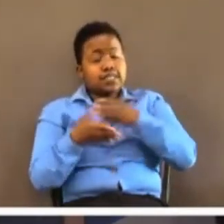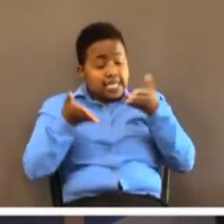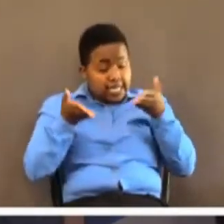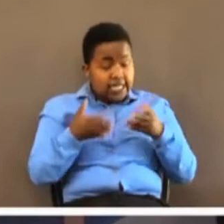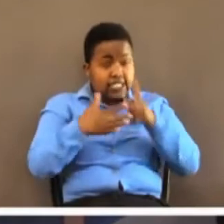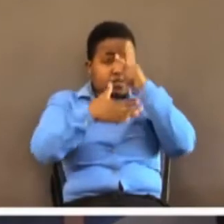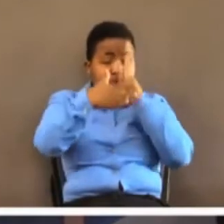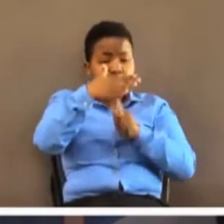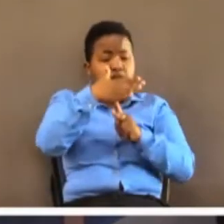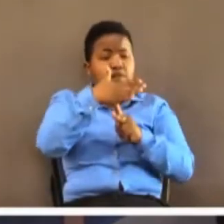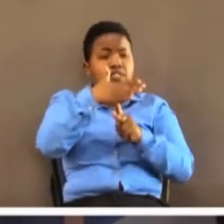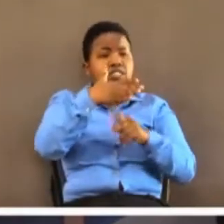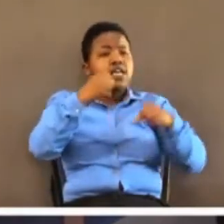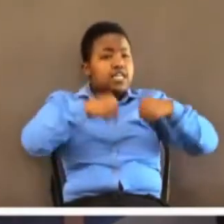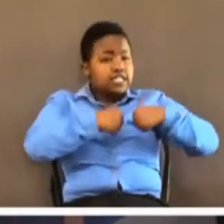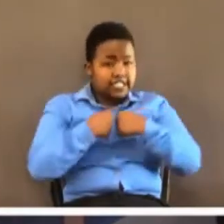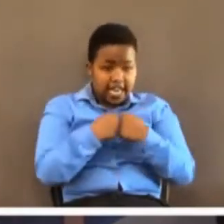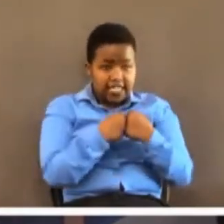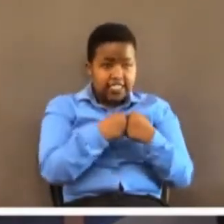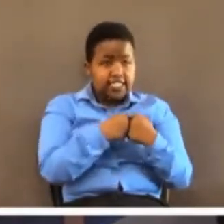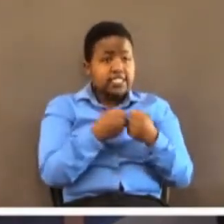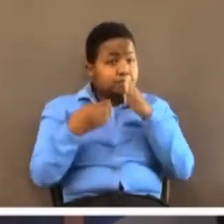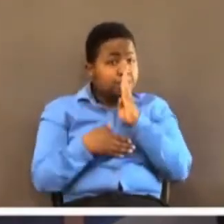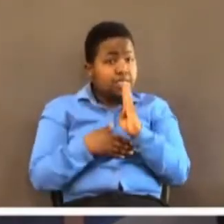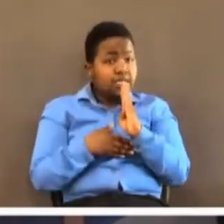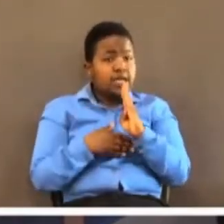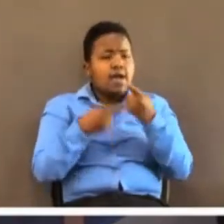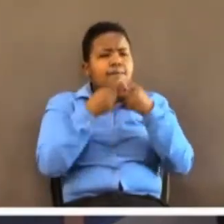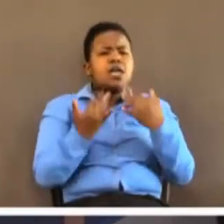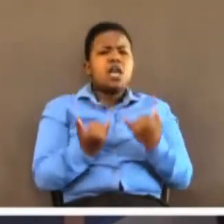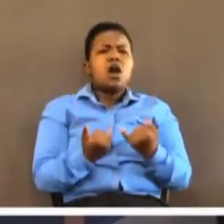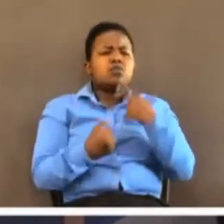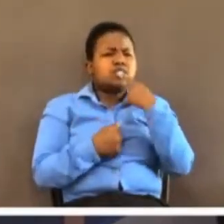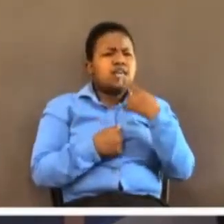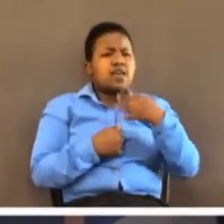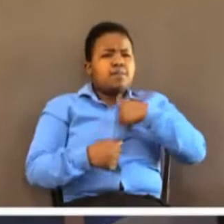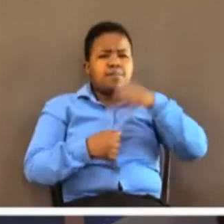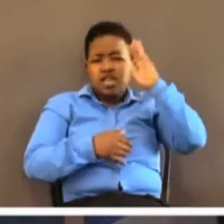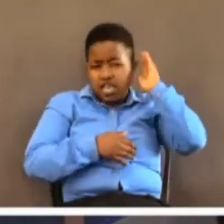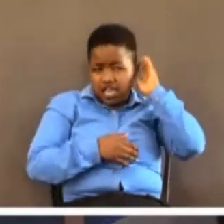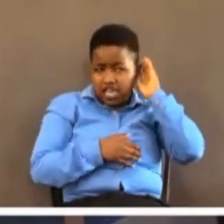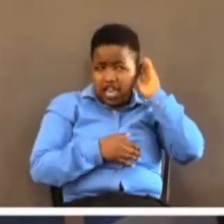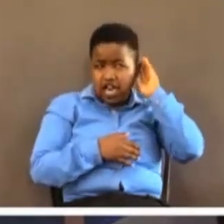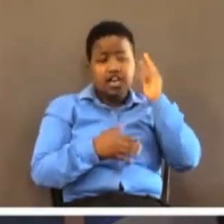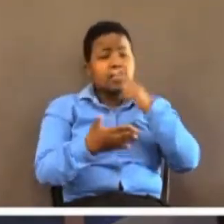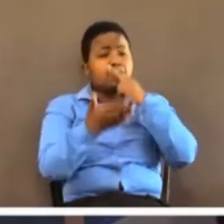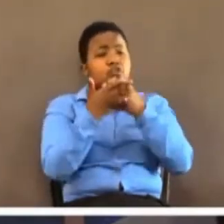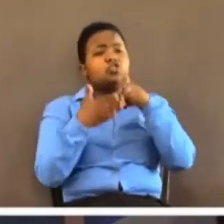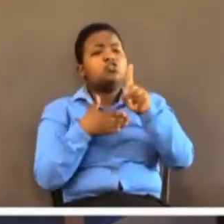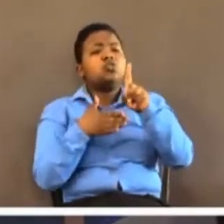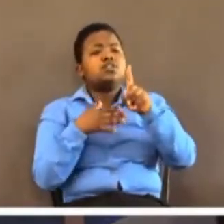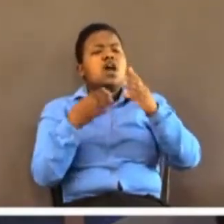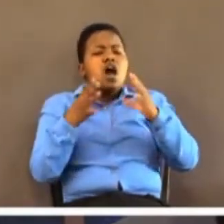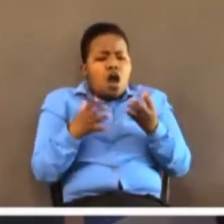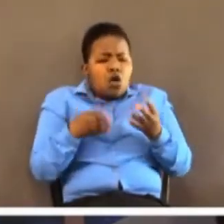predicament and he is saying, God, we have heard your report. We have heard the way you deliver. We have heard the way you give victories.